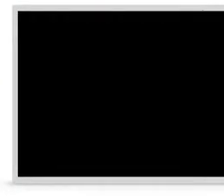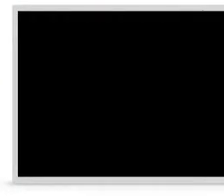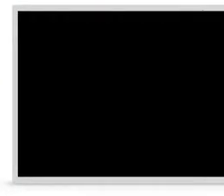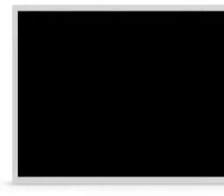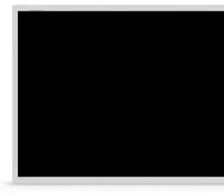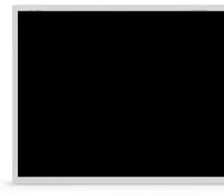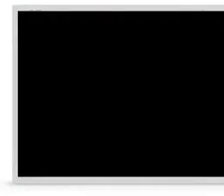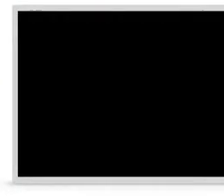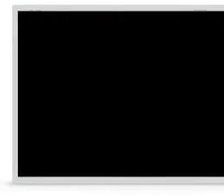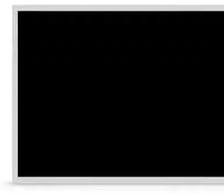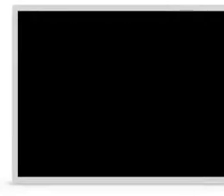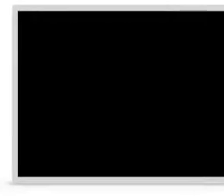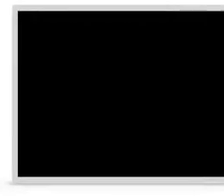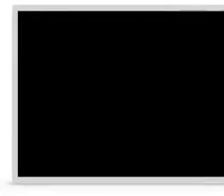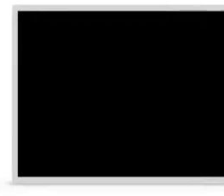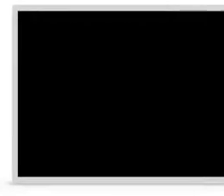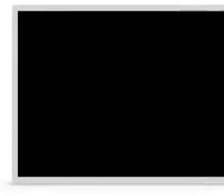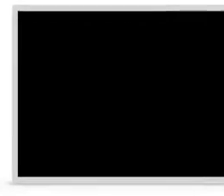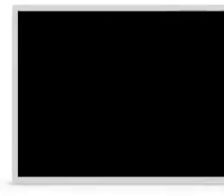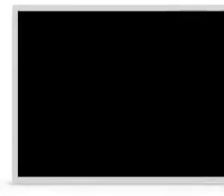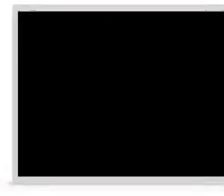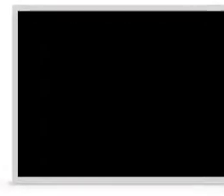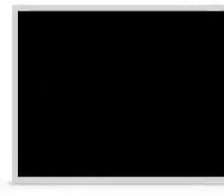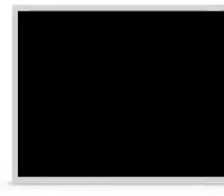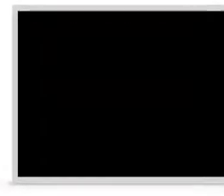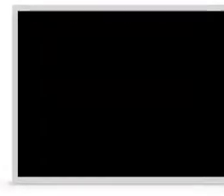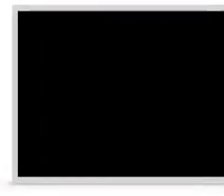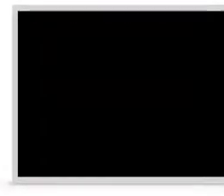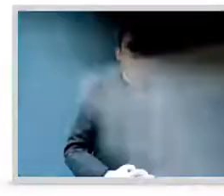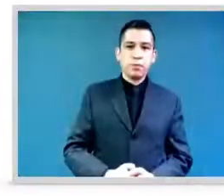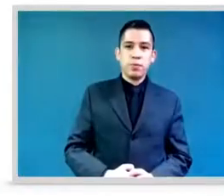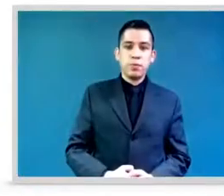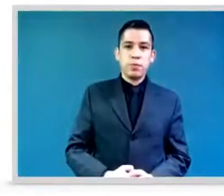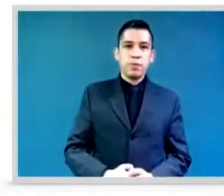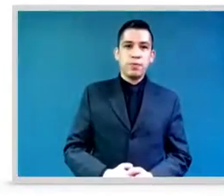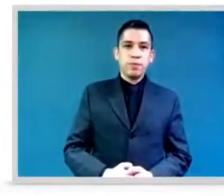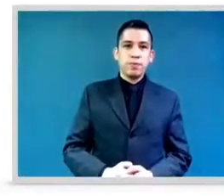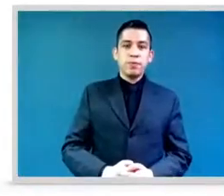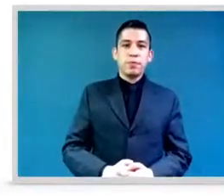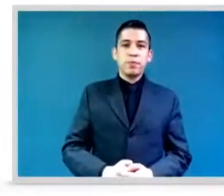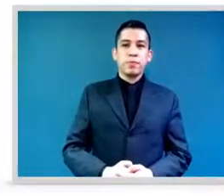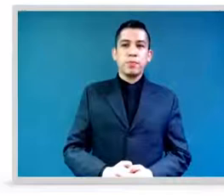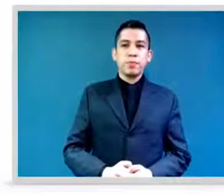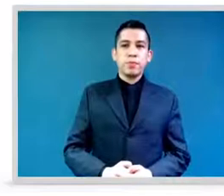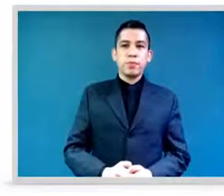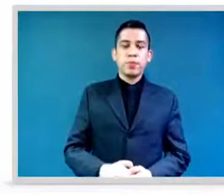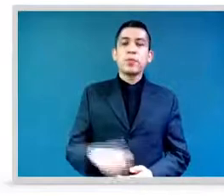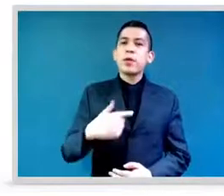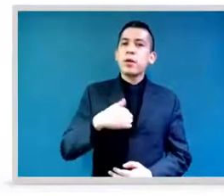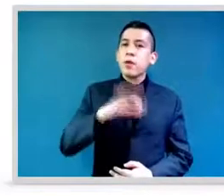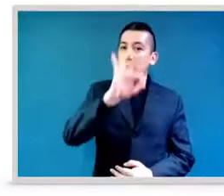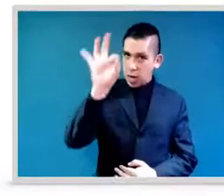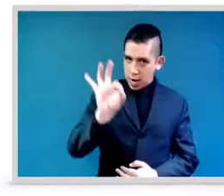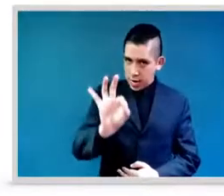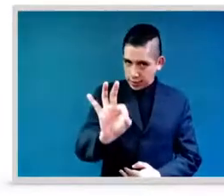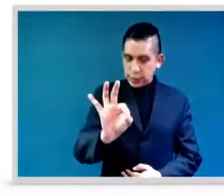It's a question. And my question is, why are we still accepting decision-making processes that